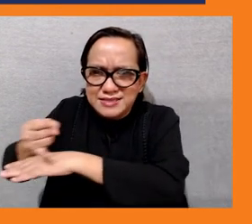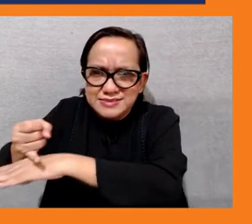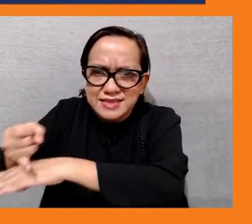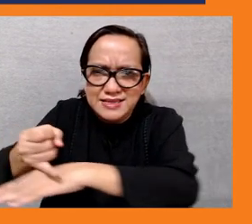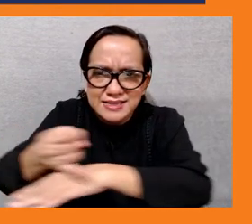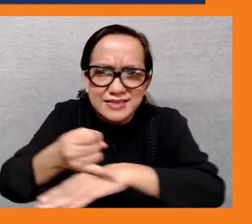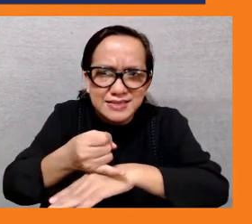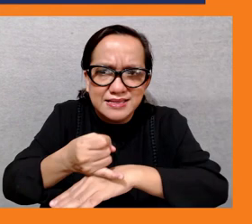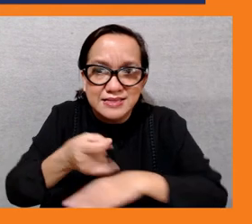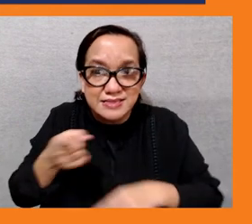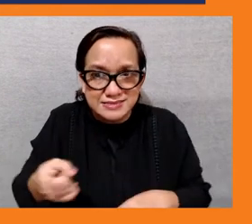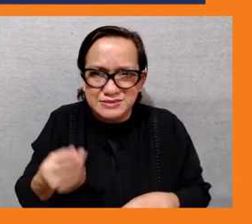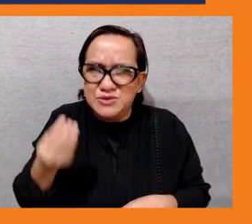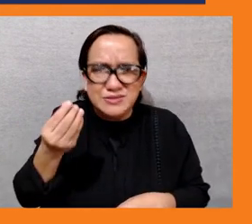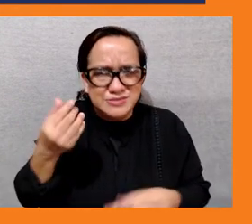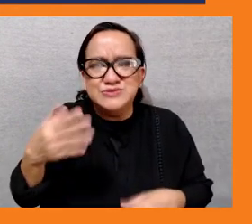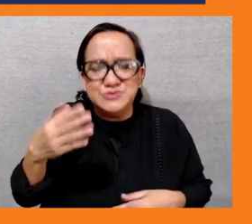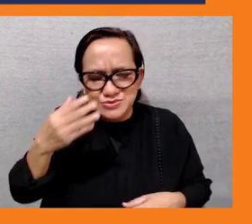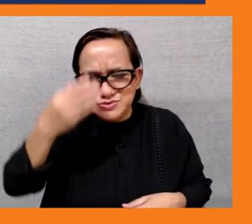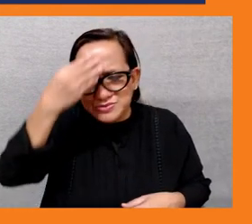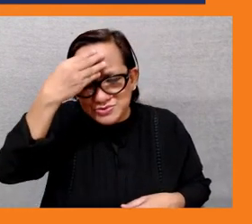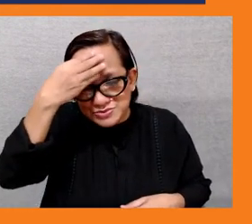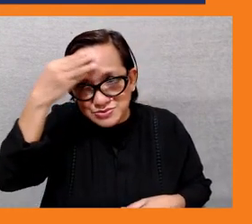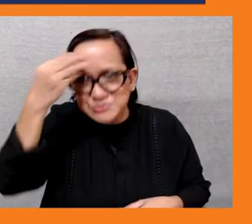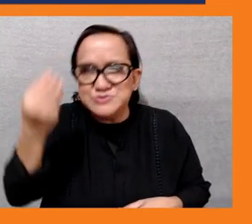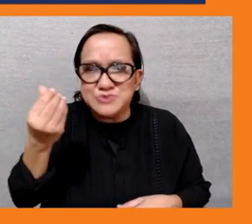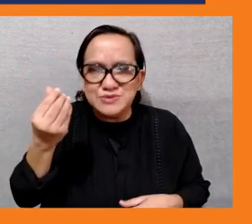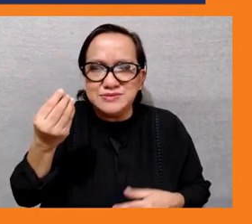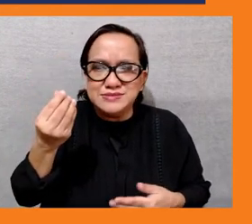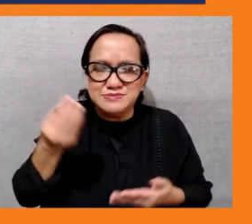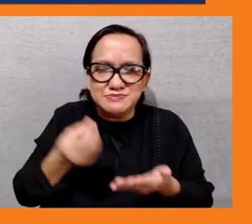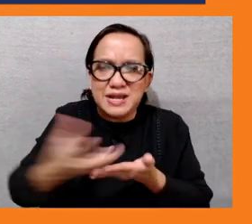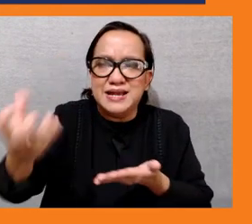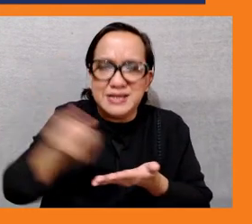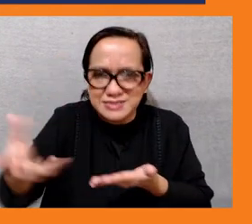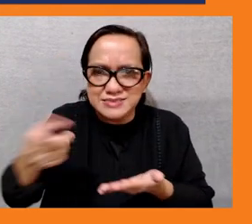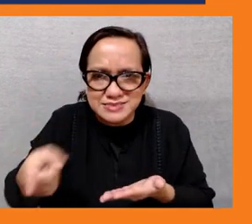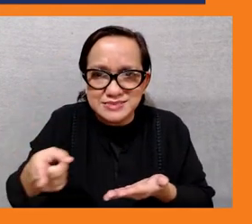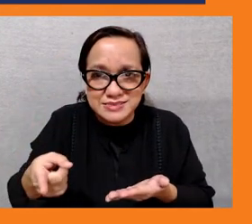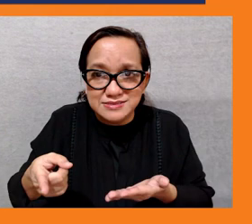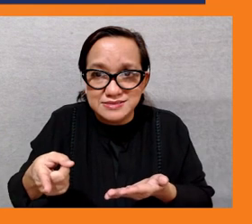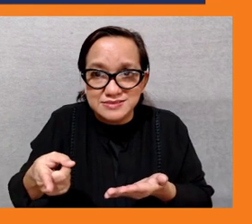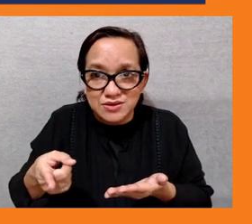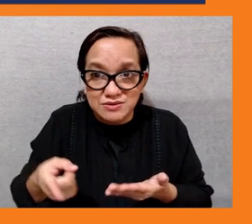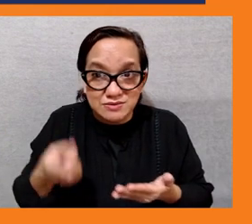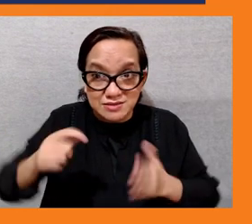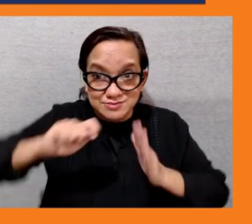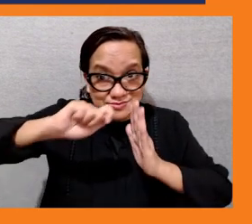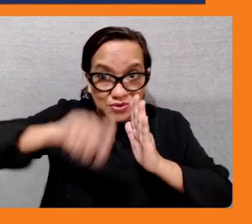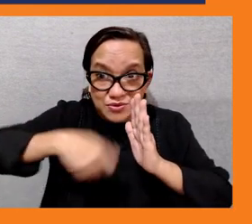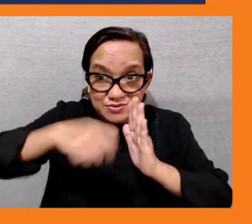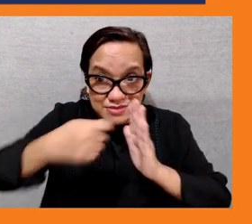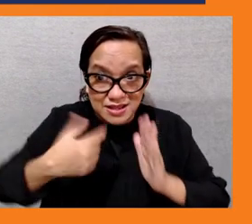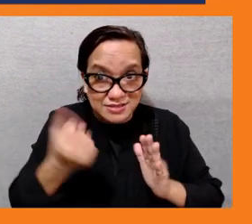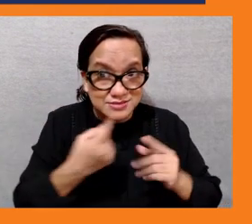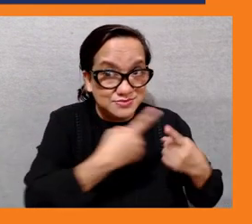ensuring that uh you know every financial supports uh related to projects um should be there um to make sure that